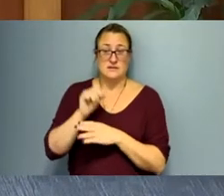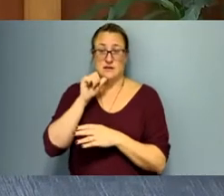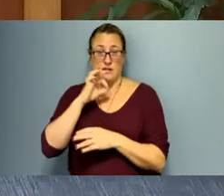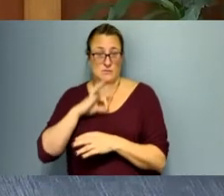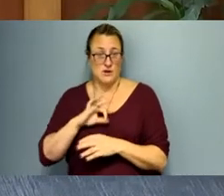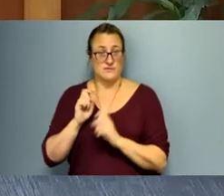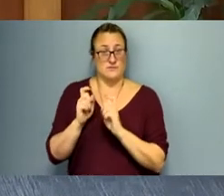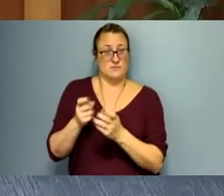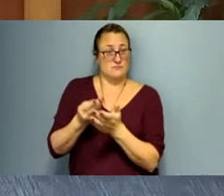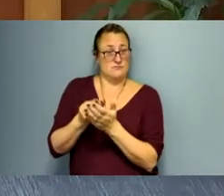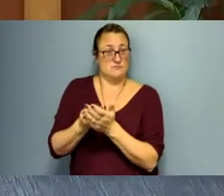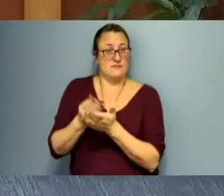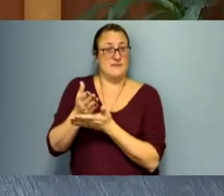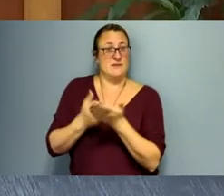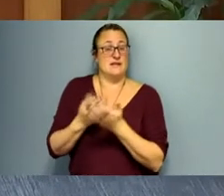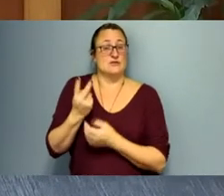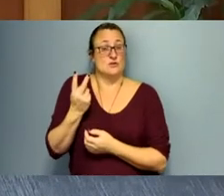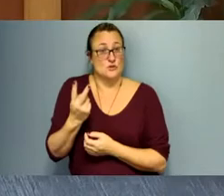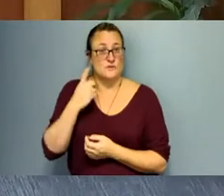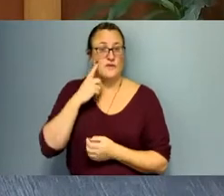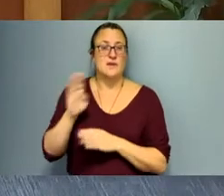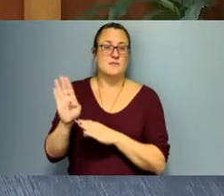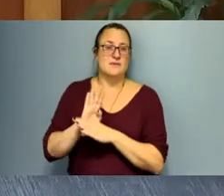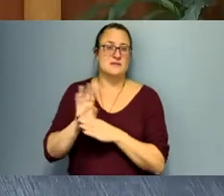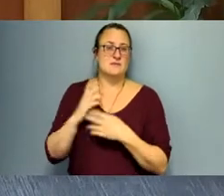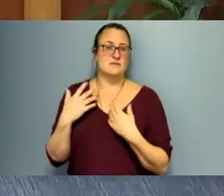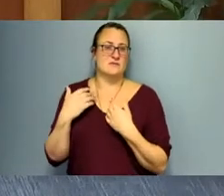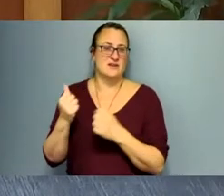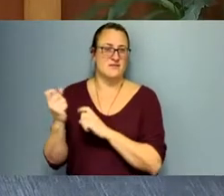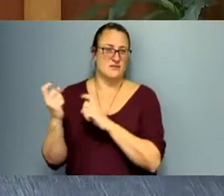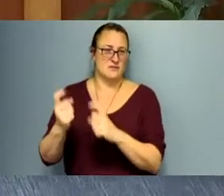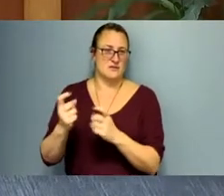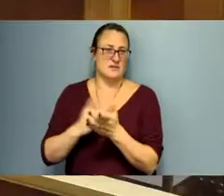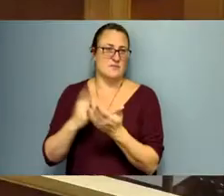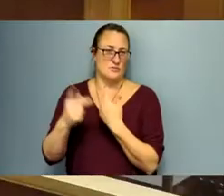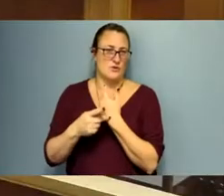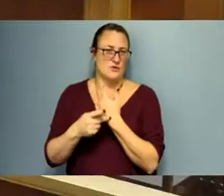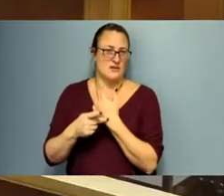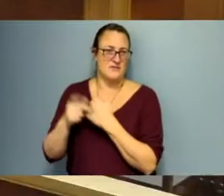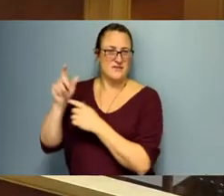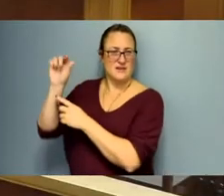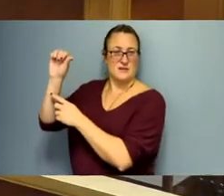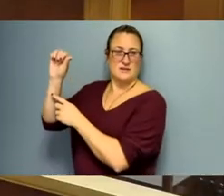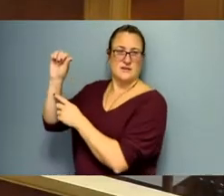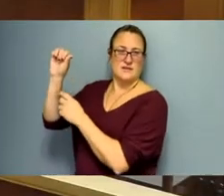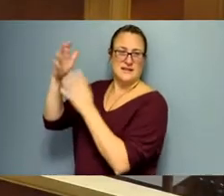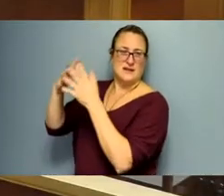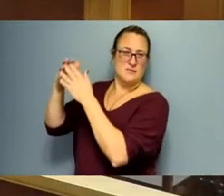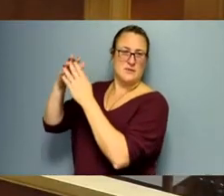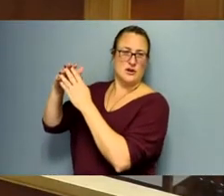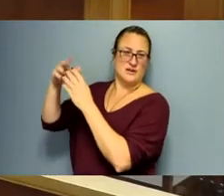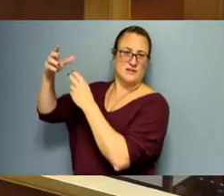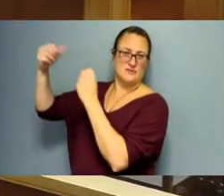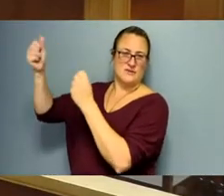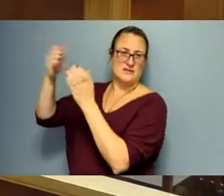two of the Bucks County business recovery grant program funded by the American Rescue Plan, ARPA, subject to final approval by county. We